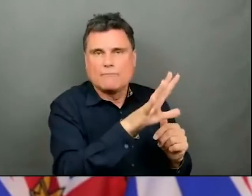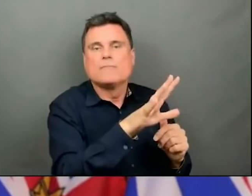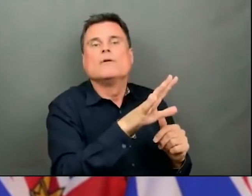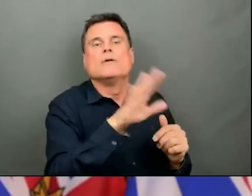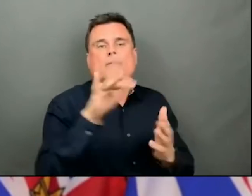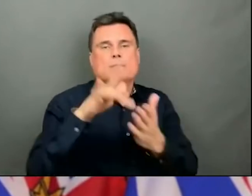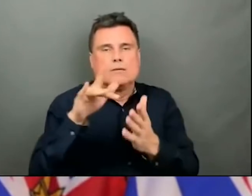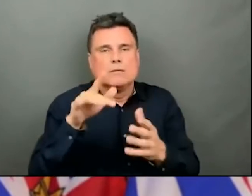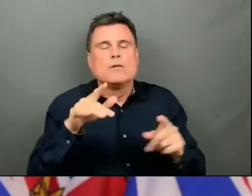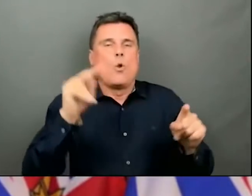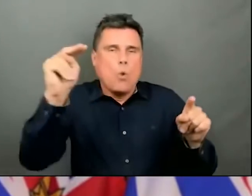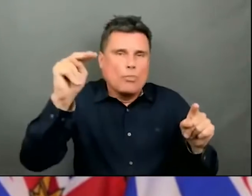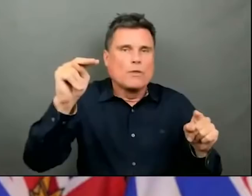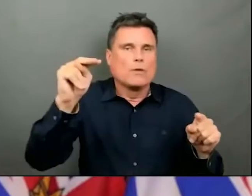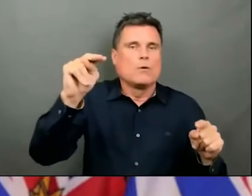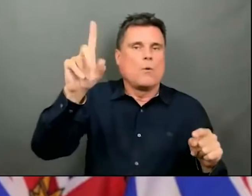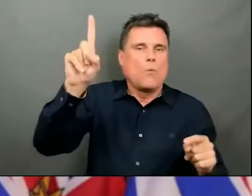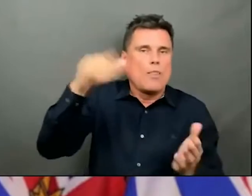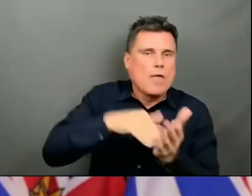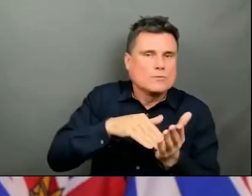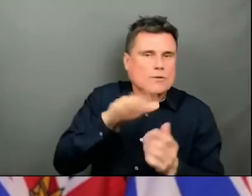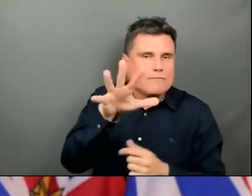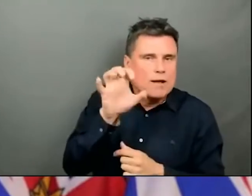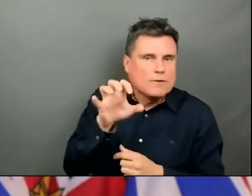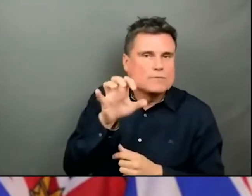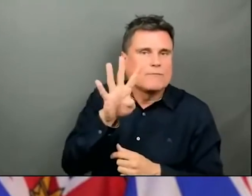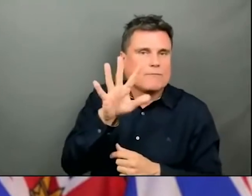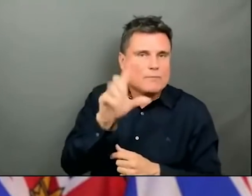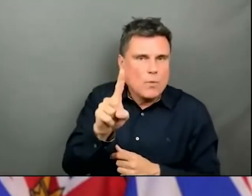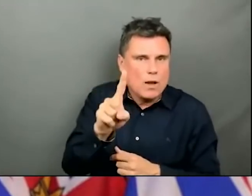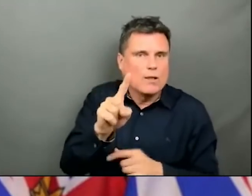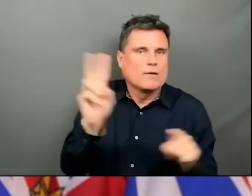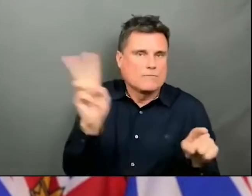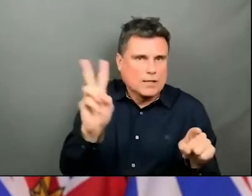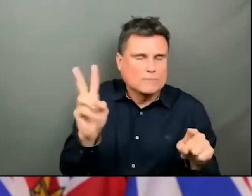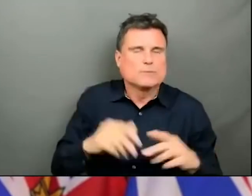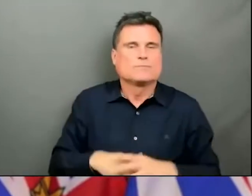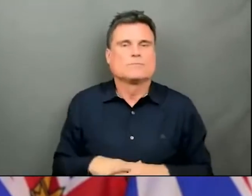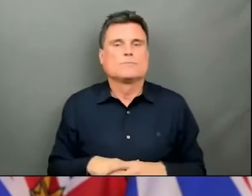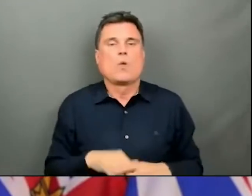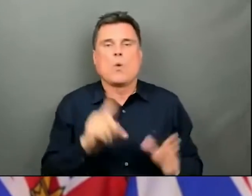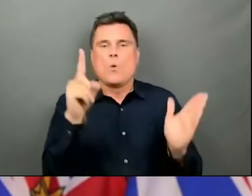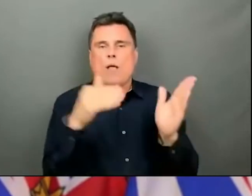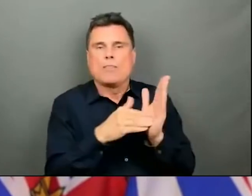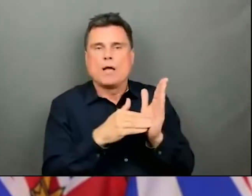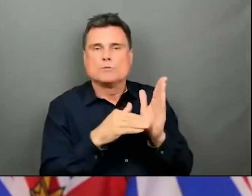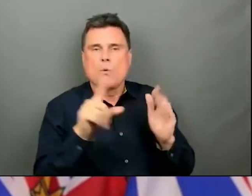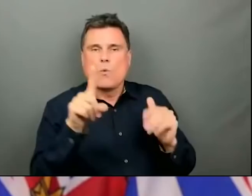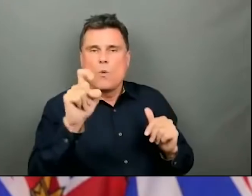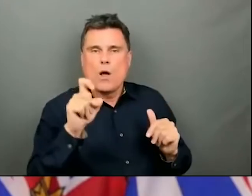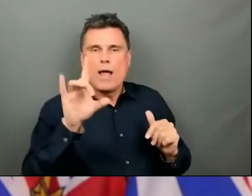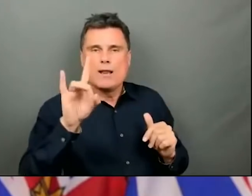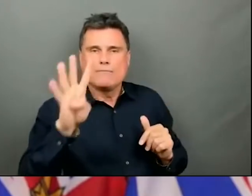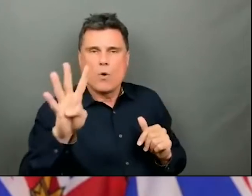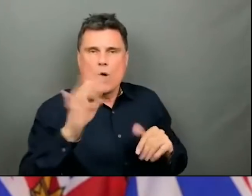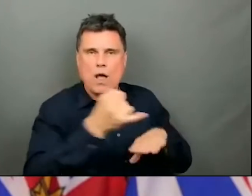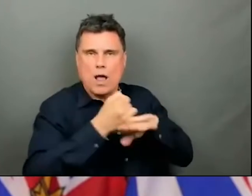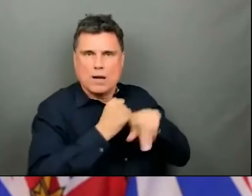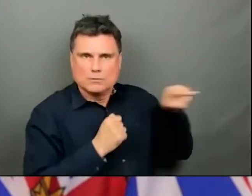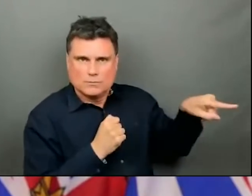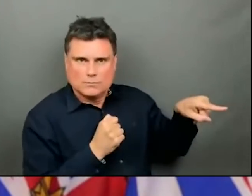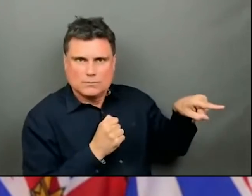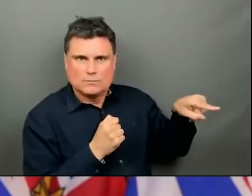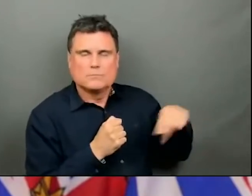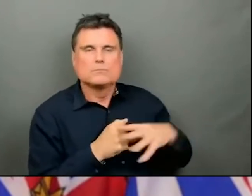,551 in Vancouver Coastal Health, 1,184 in Vancouver Island Health and 213 in the